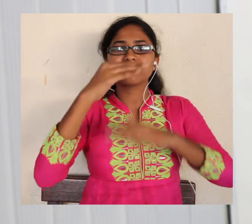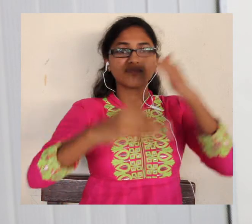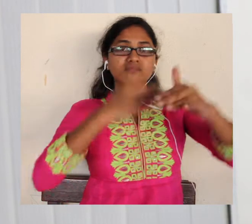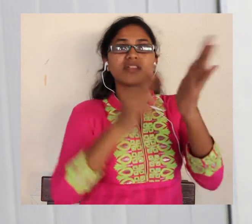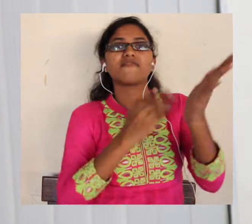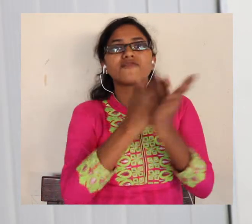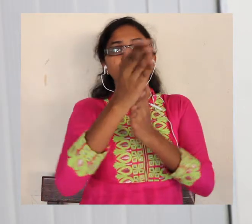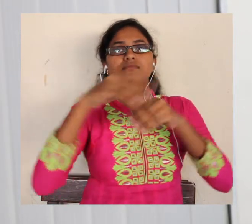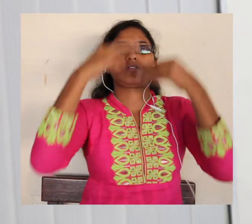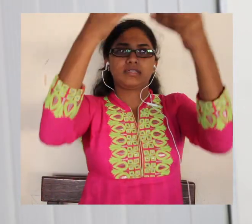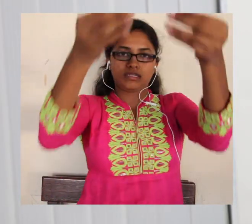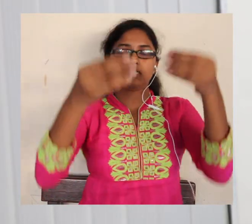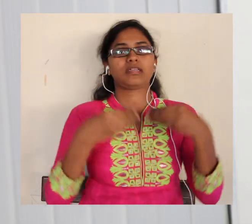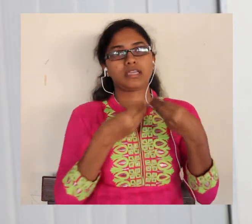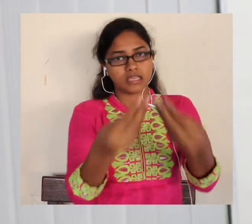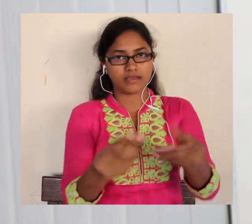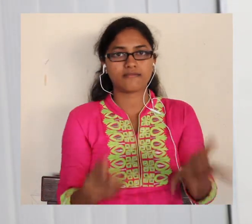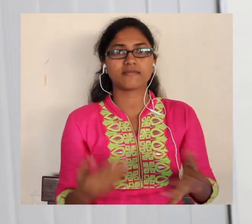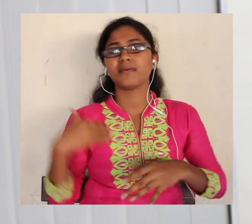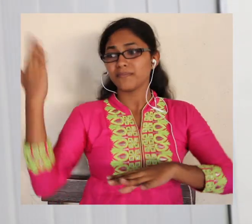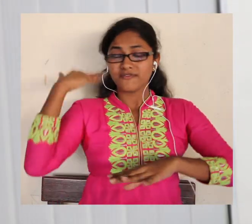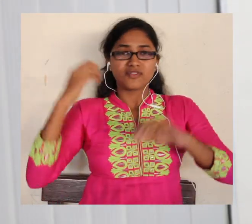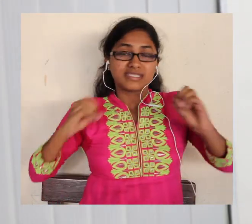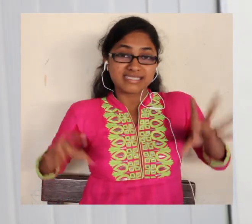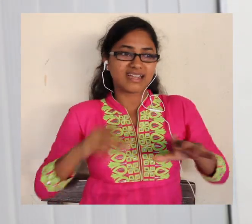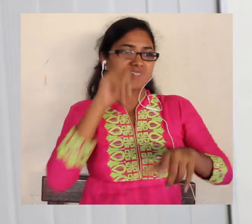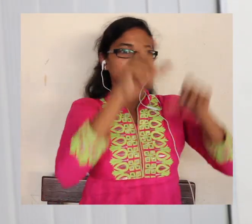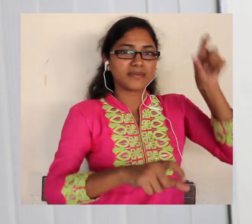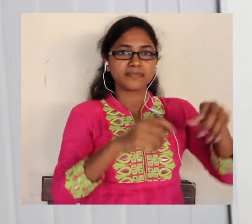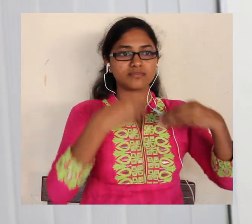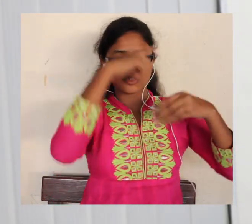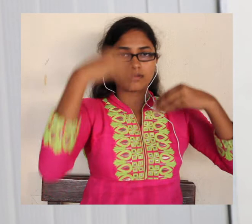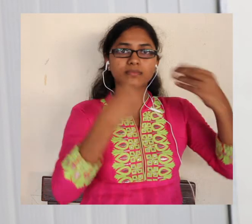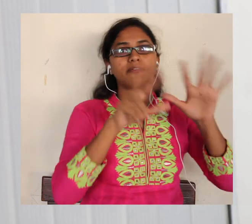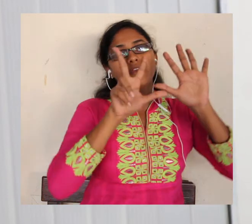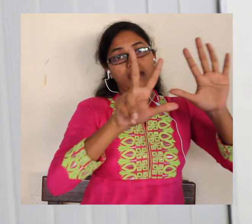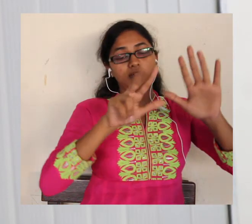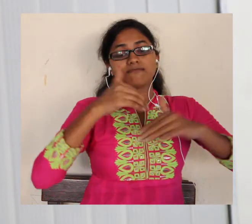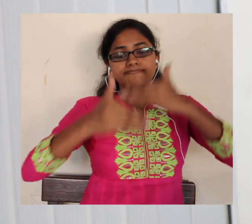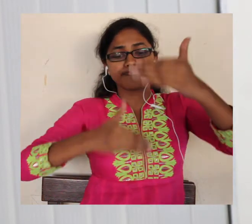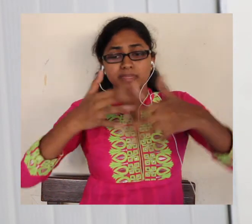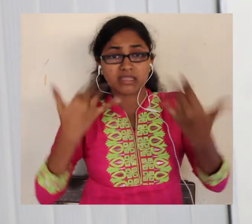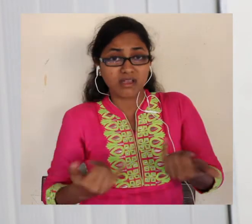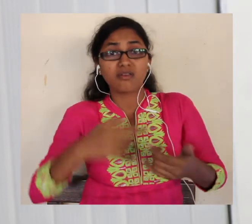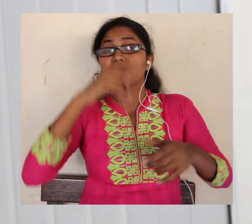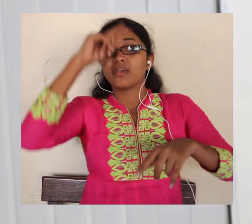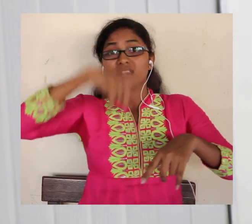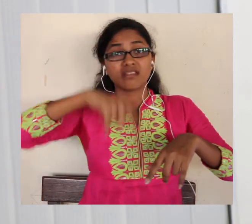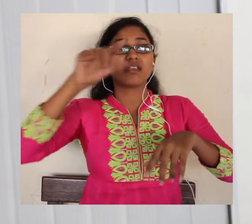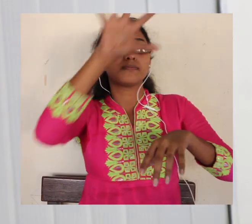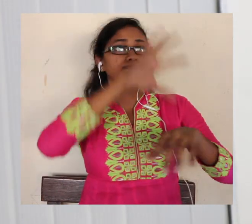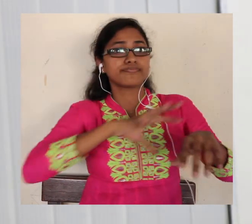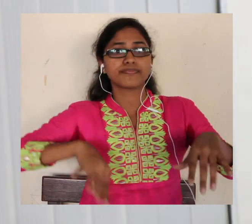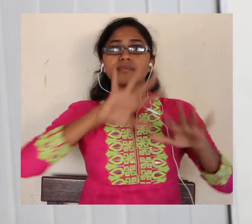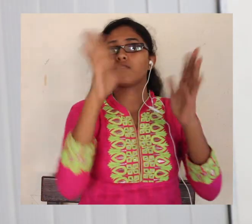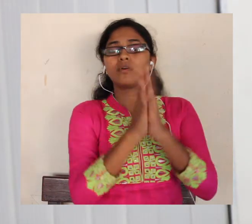We started off with a batch of about 8. And today across the country we have close to 50 people working in the organization within this initiative,